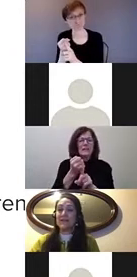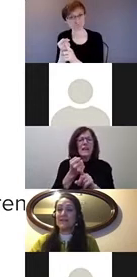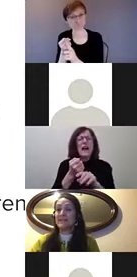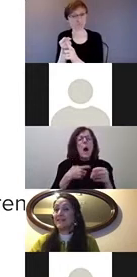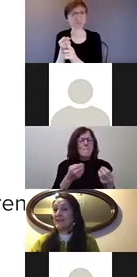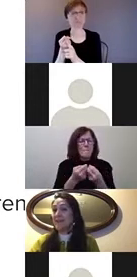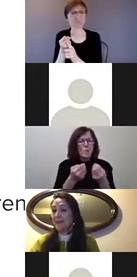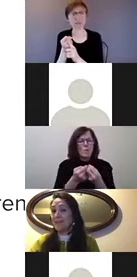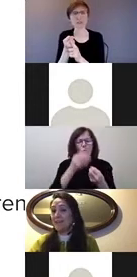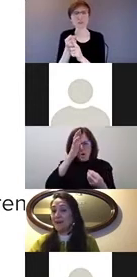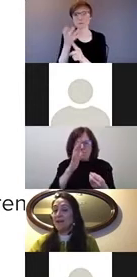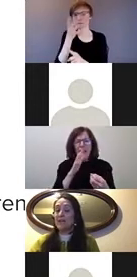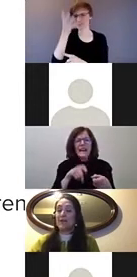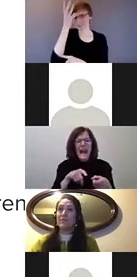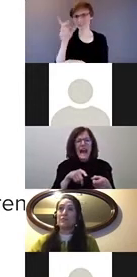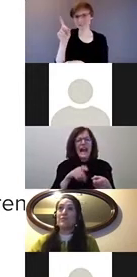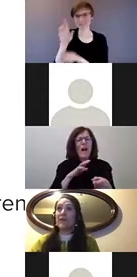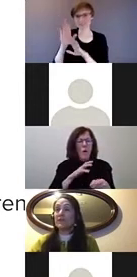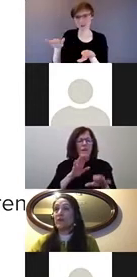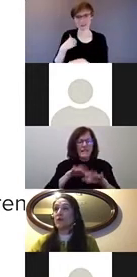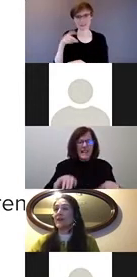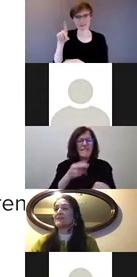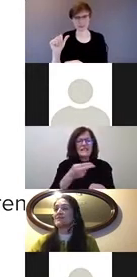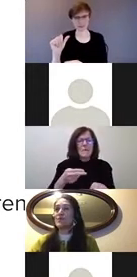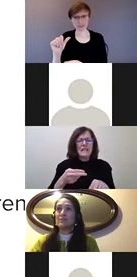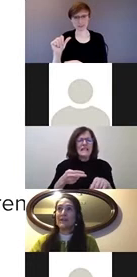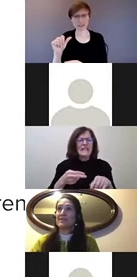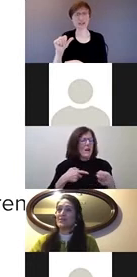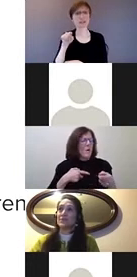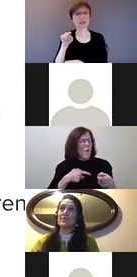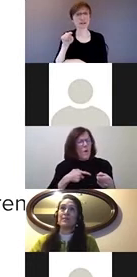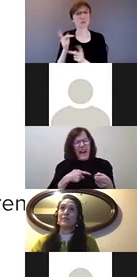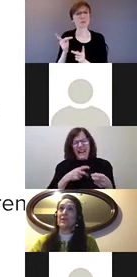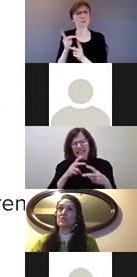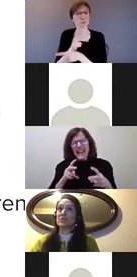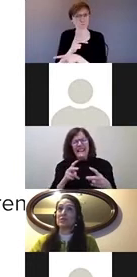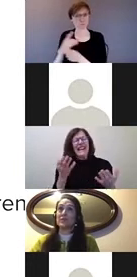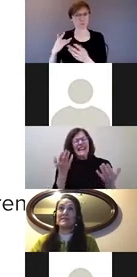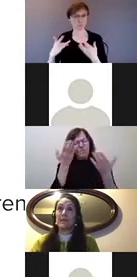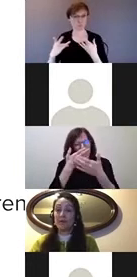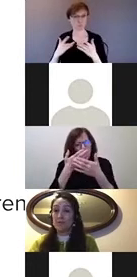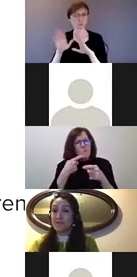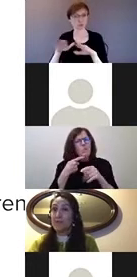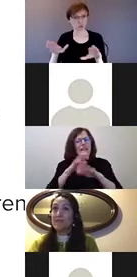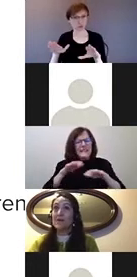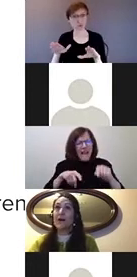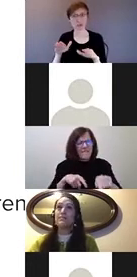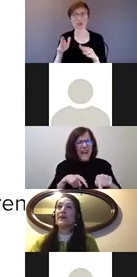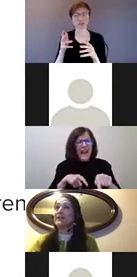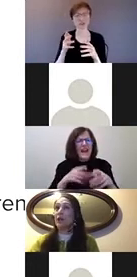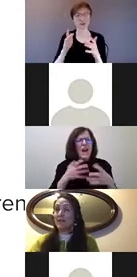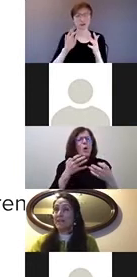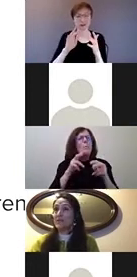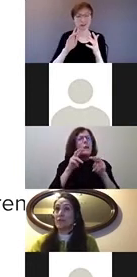of parents of children with disabilities indicated that they were very or extremely concerned about their children's amount of screen time,